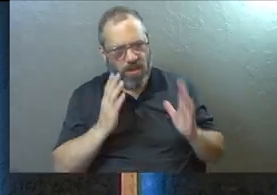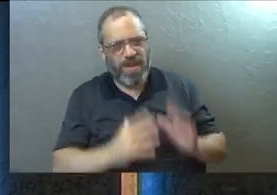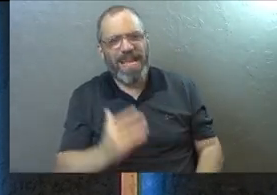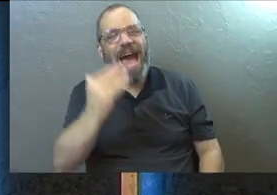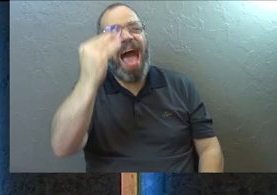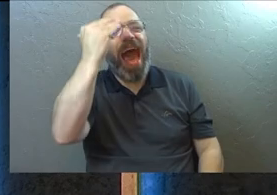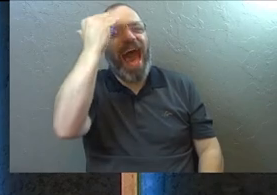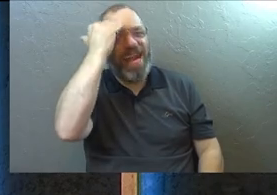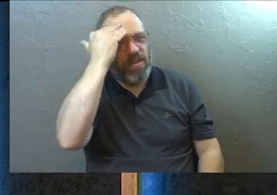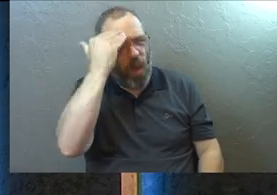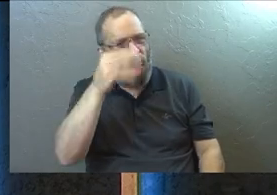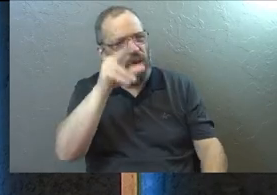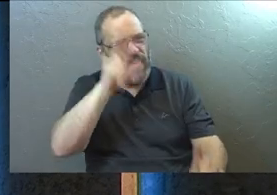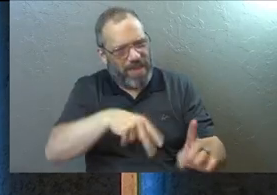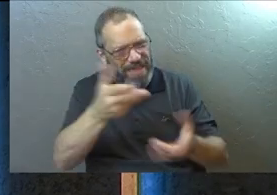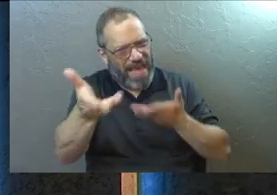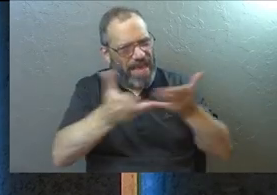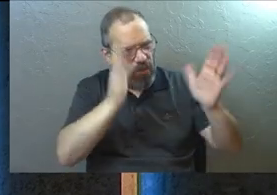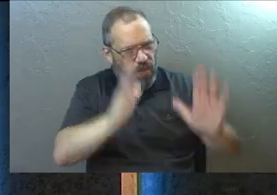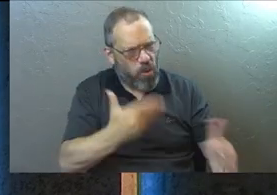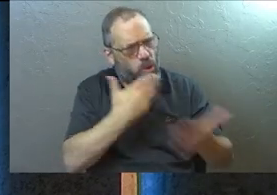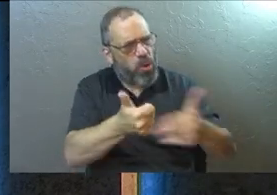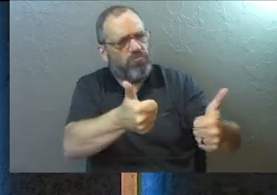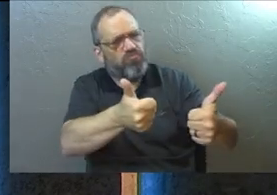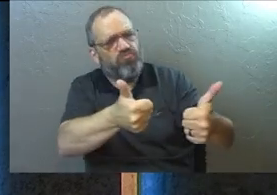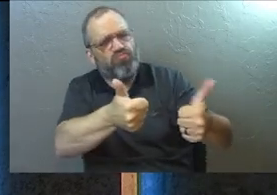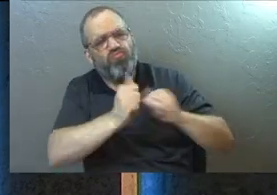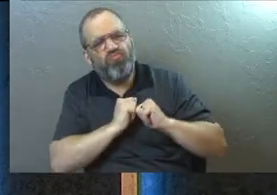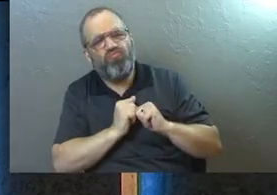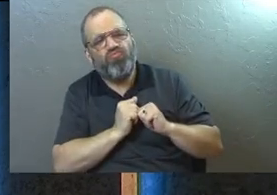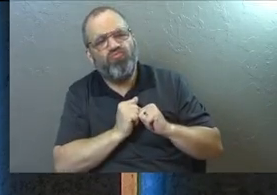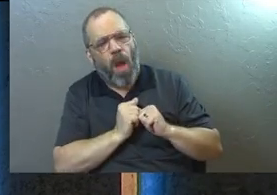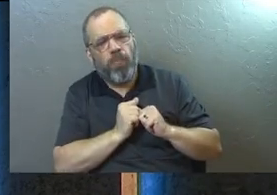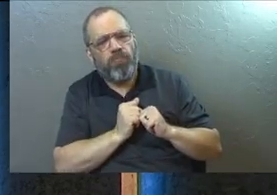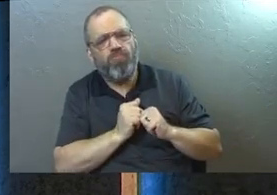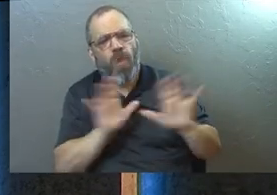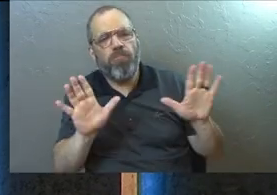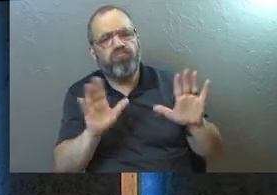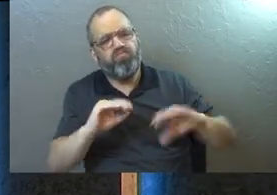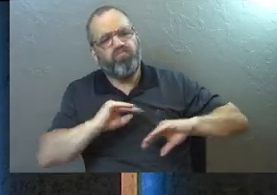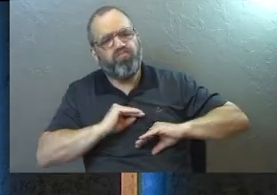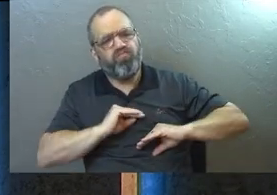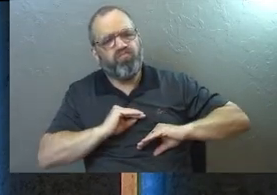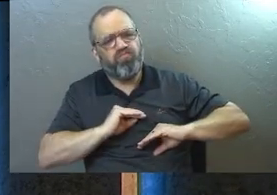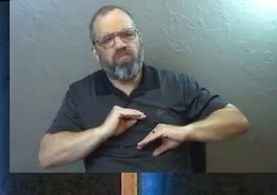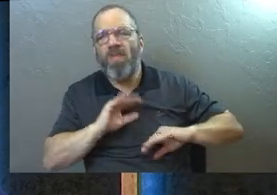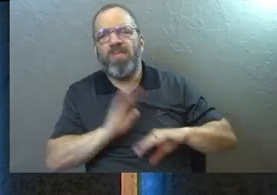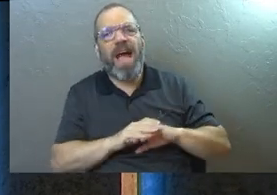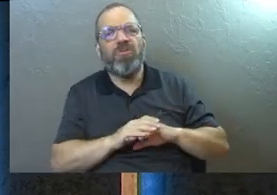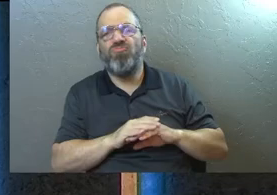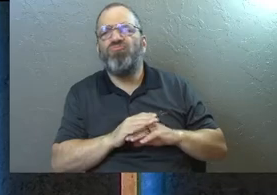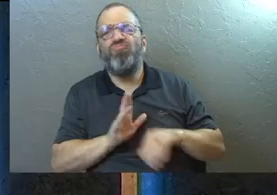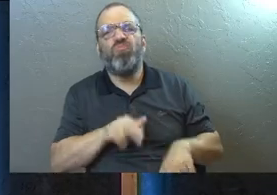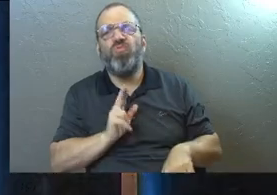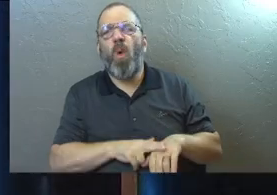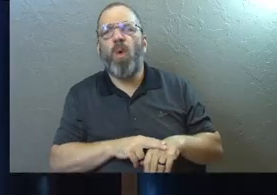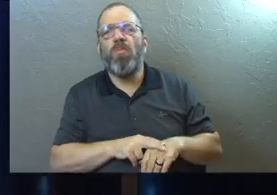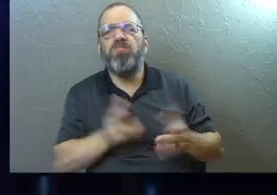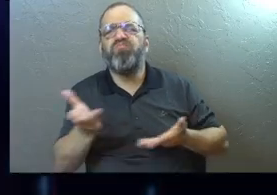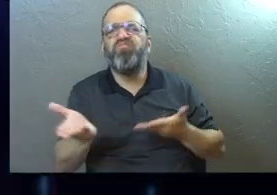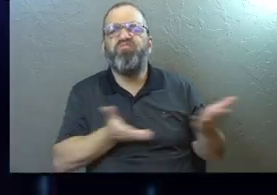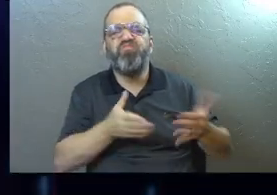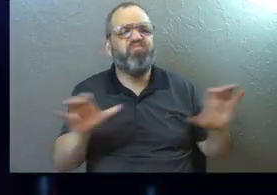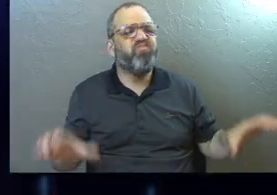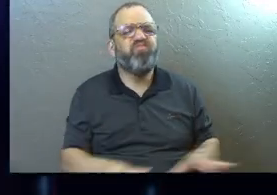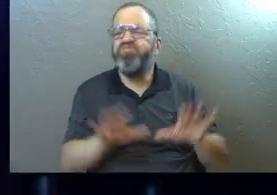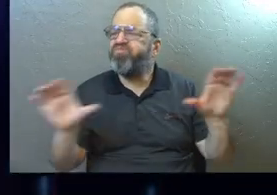I know you see yourself as the servant of God. And that's good. Like that, that should, that should flow out of our love for him, right? Like God has